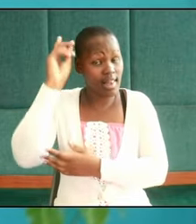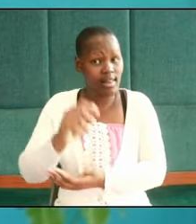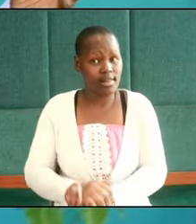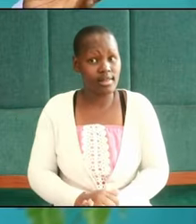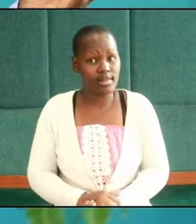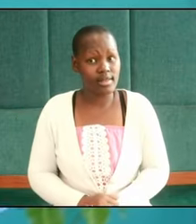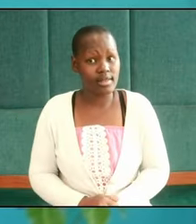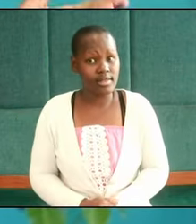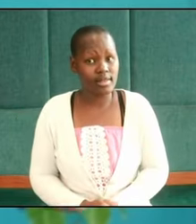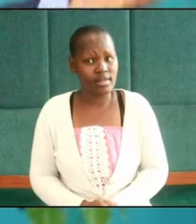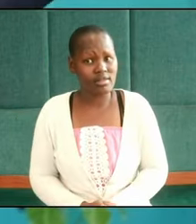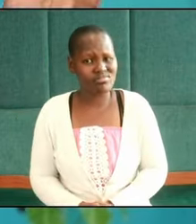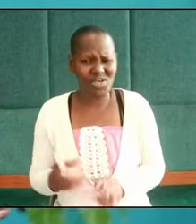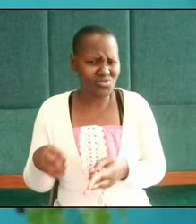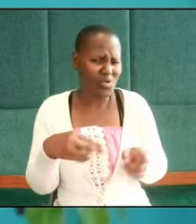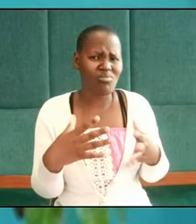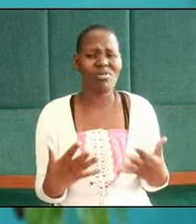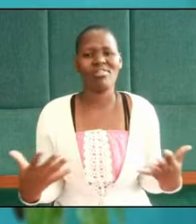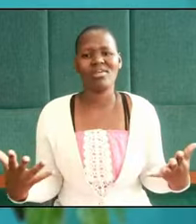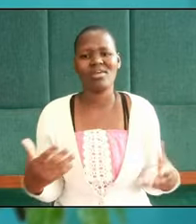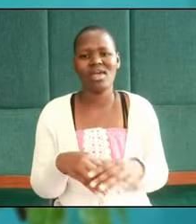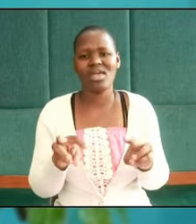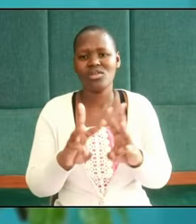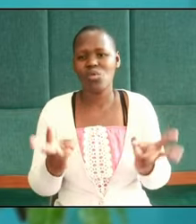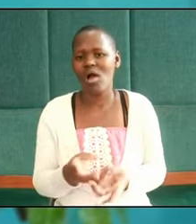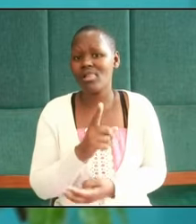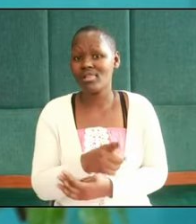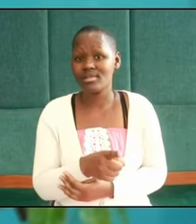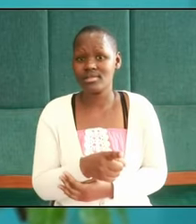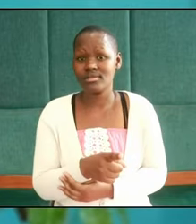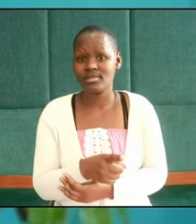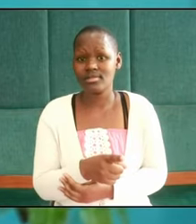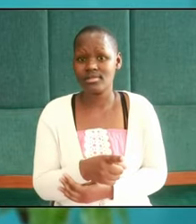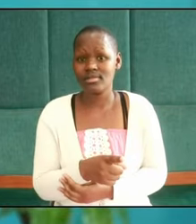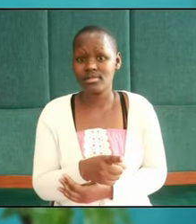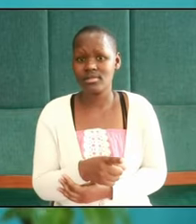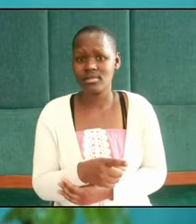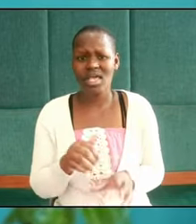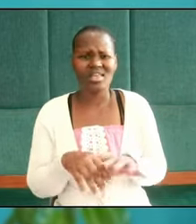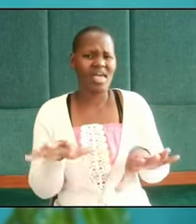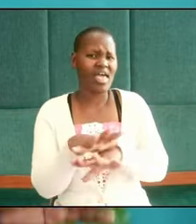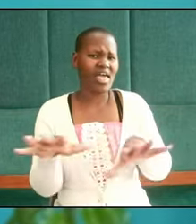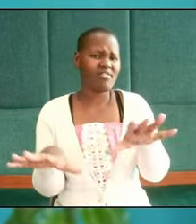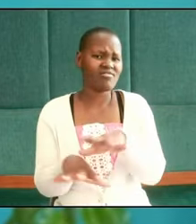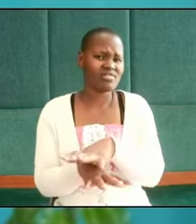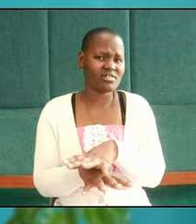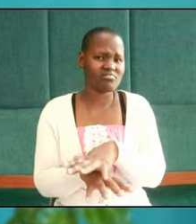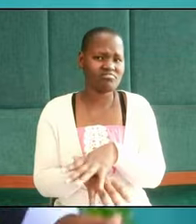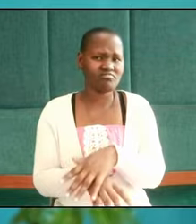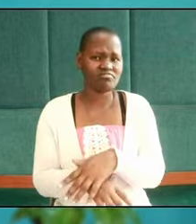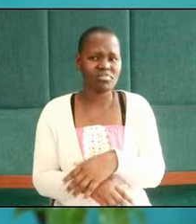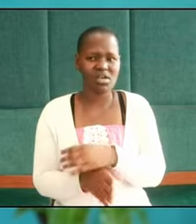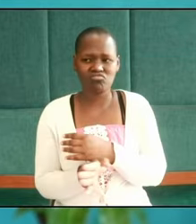this is a common thing in this world this is in every corridor and